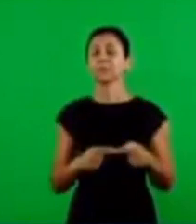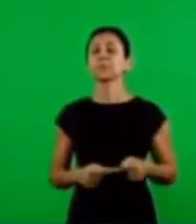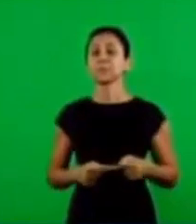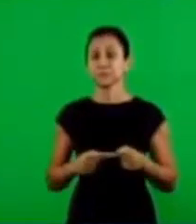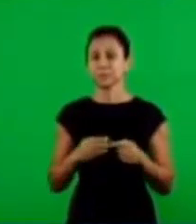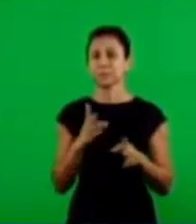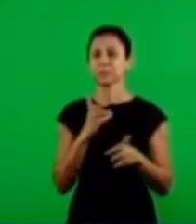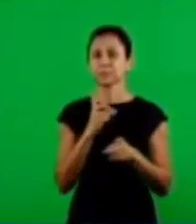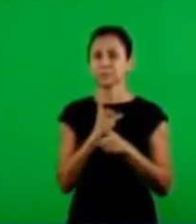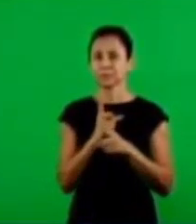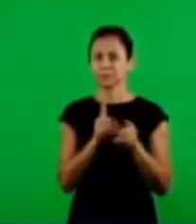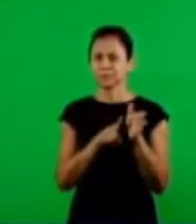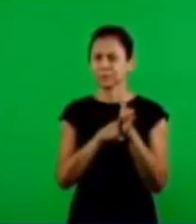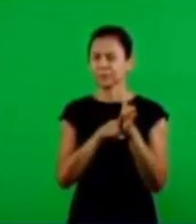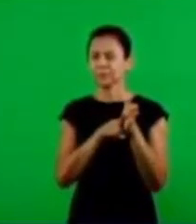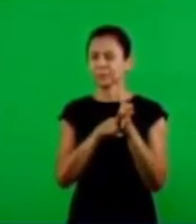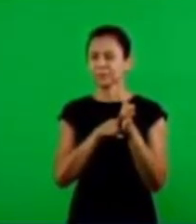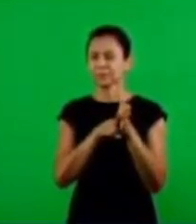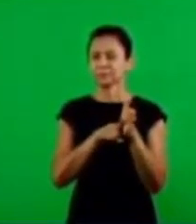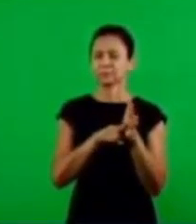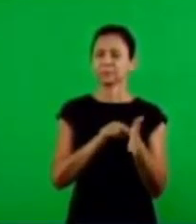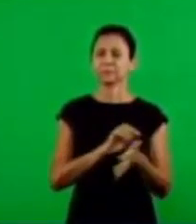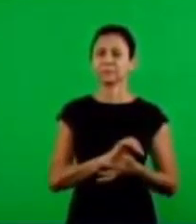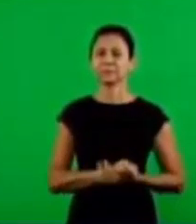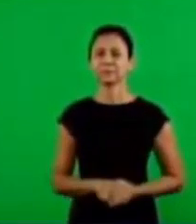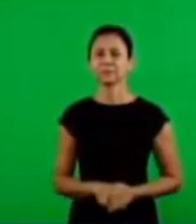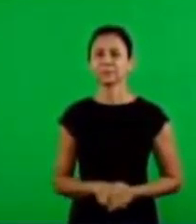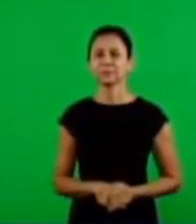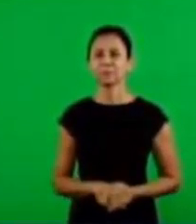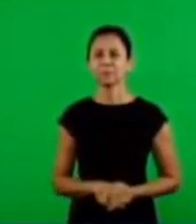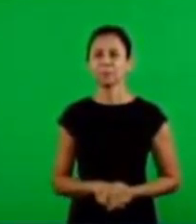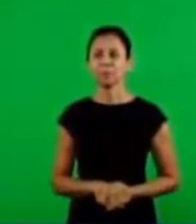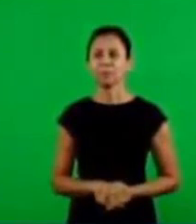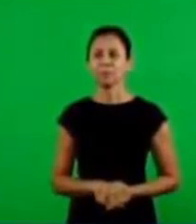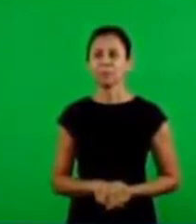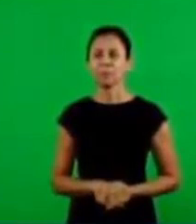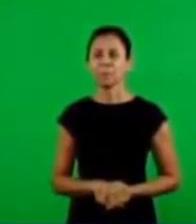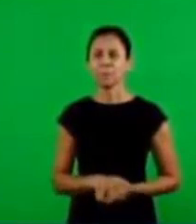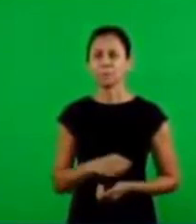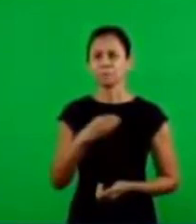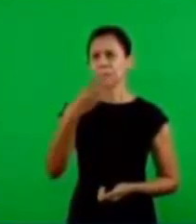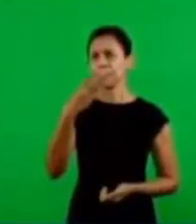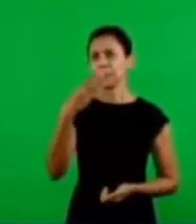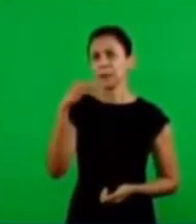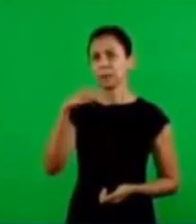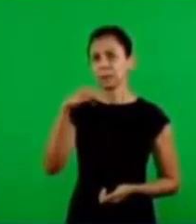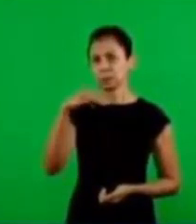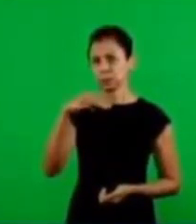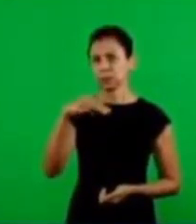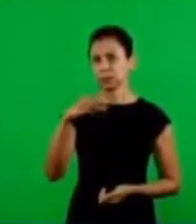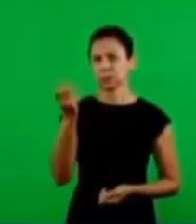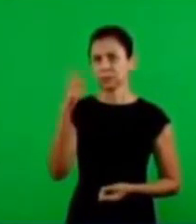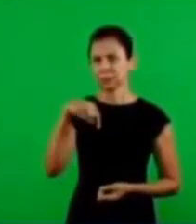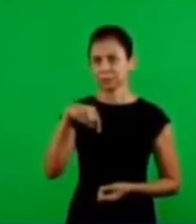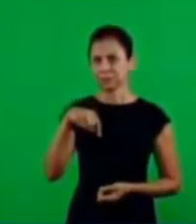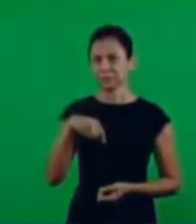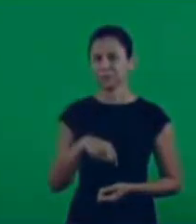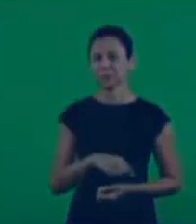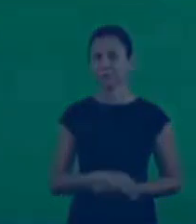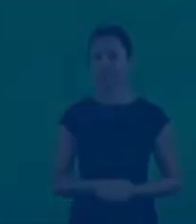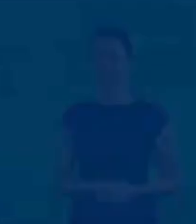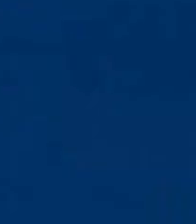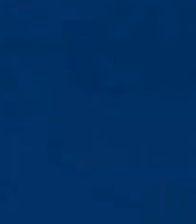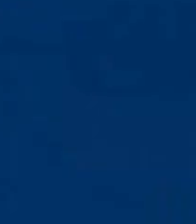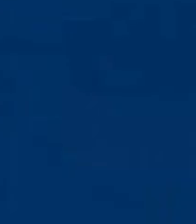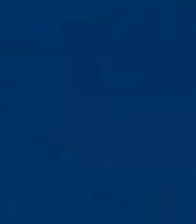and signs prophetic signs three minutes and we will come